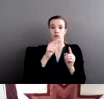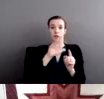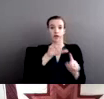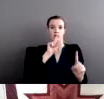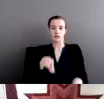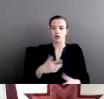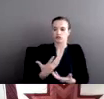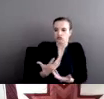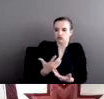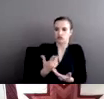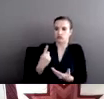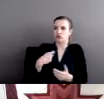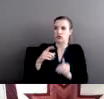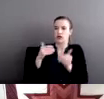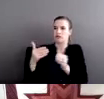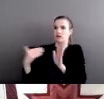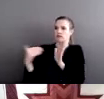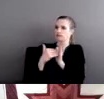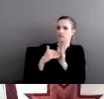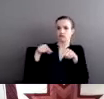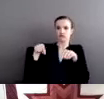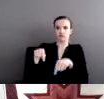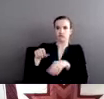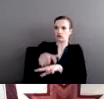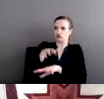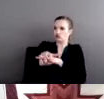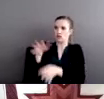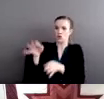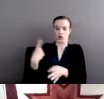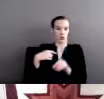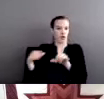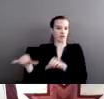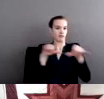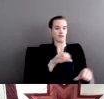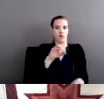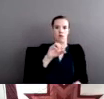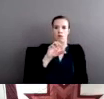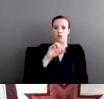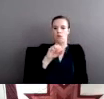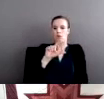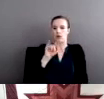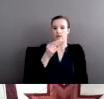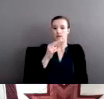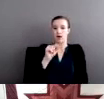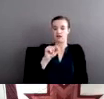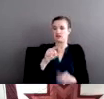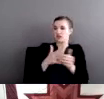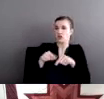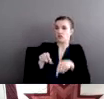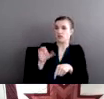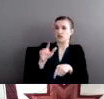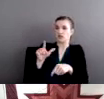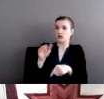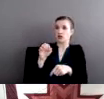in tribal court. We're like Oliphant. Even though this is a civil case, we are a